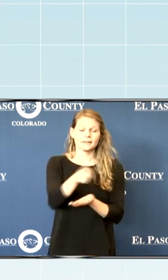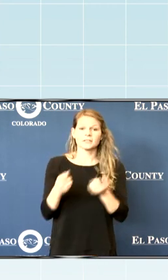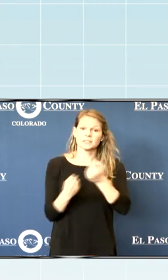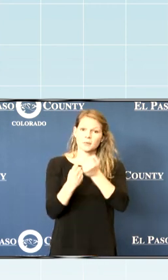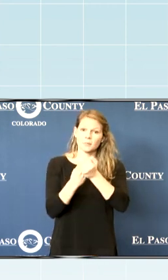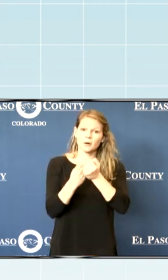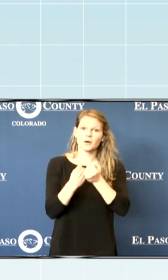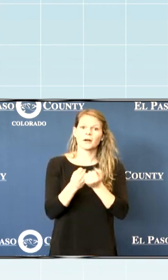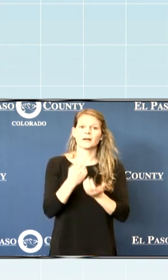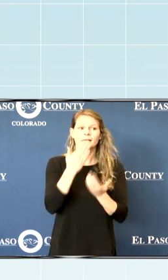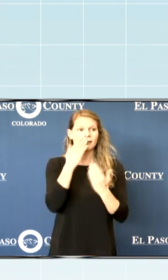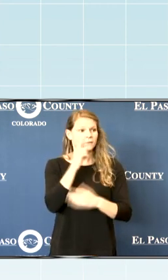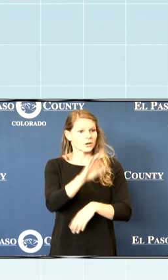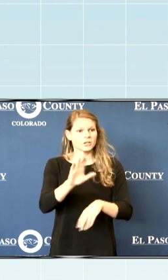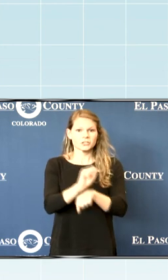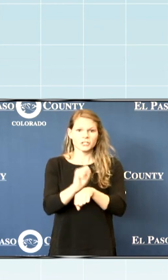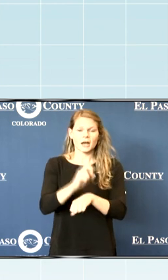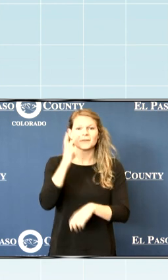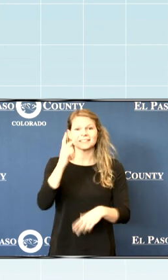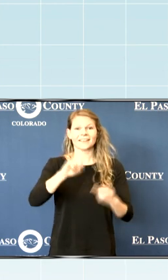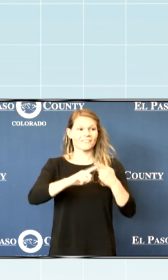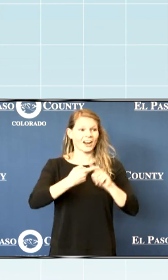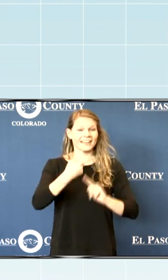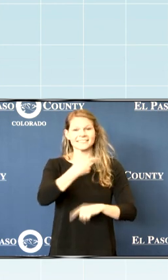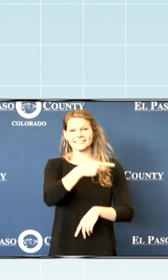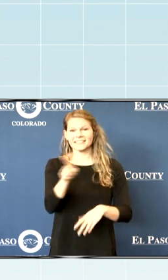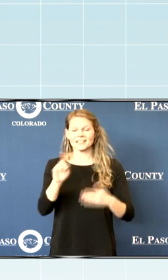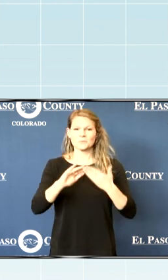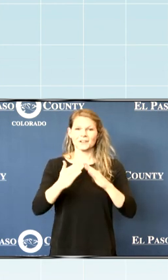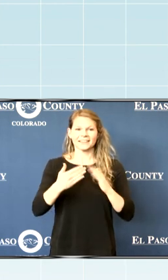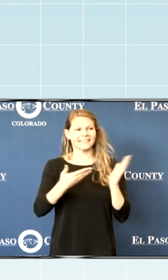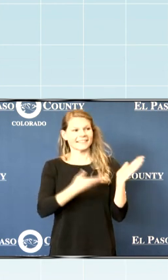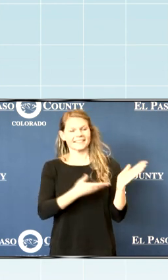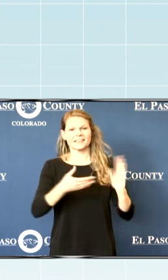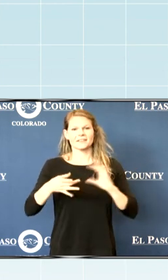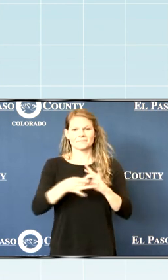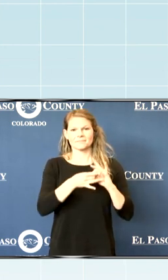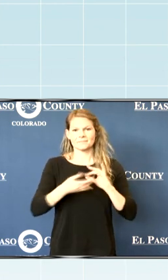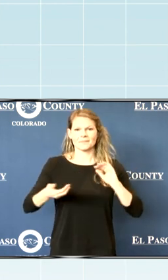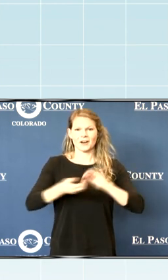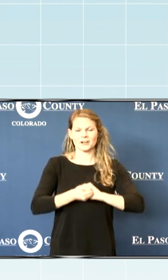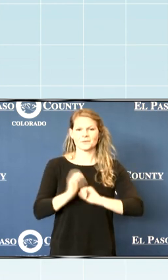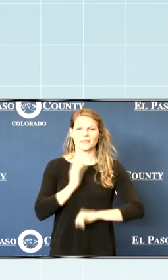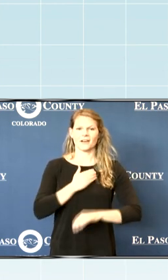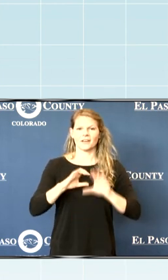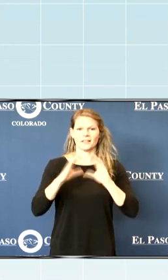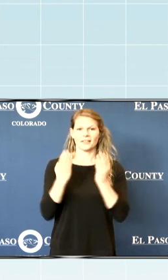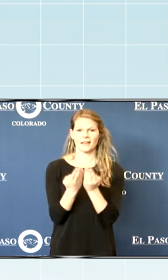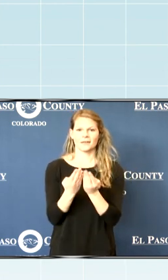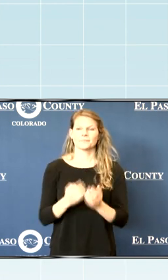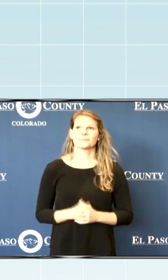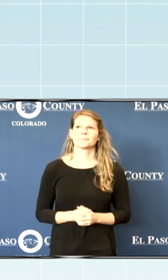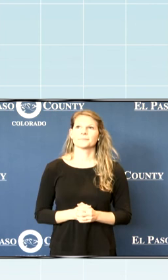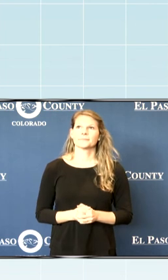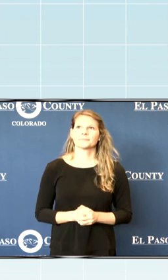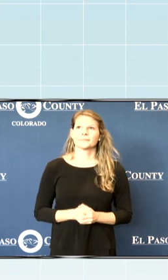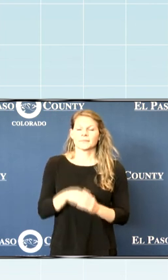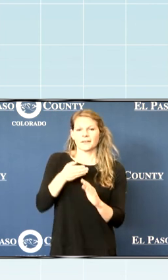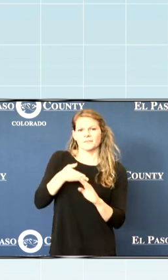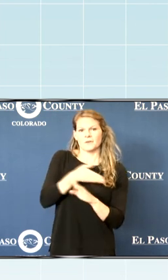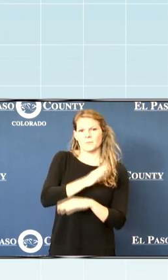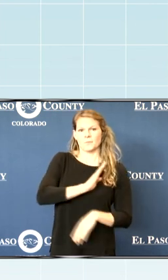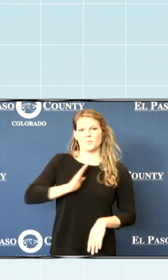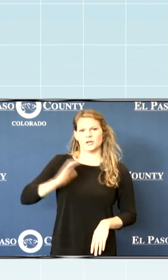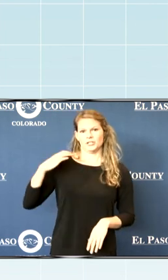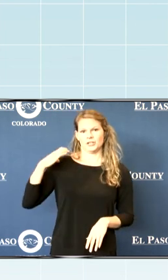thank you all for what you're doing. I see lots of friends out in the community. have been partners with the club also. Our former board chair, Ms. Newman's out